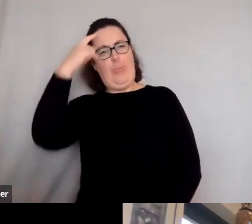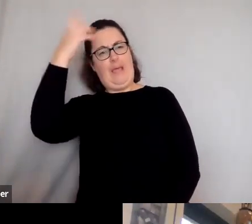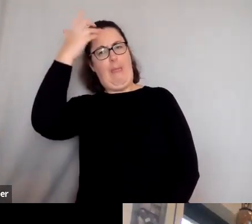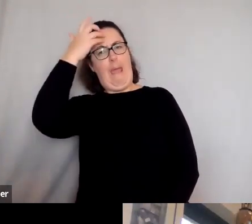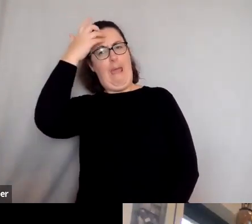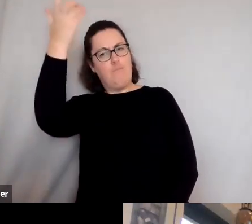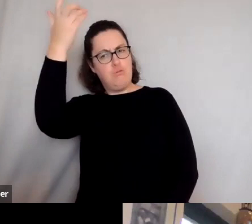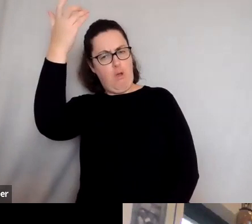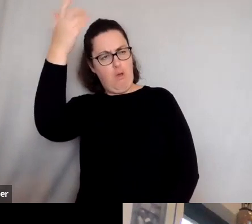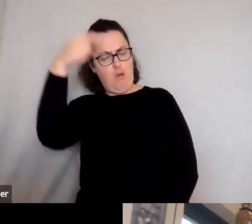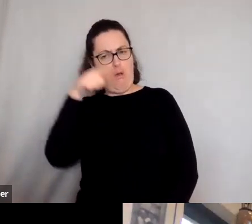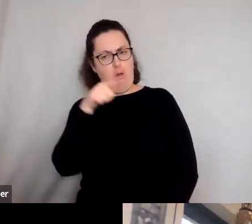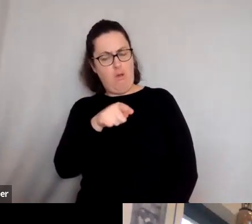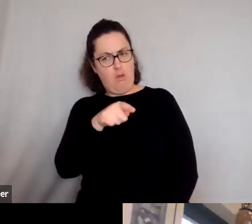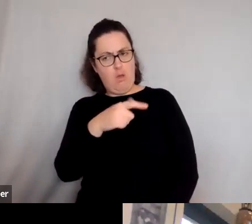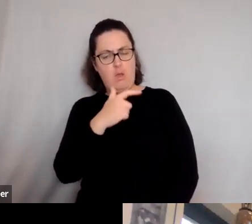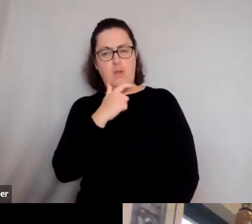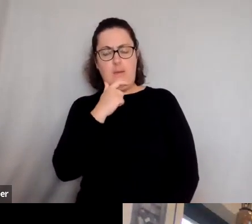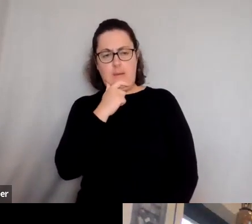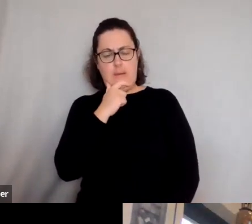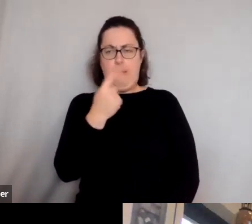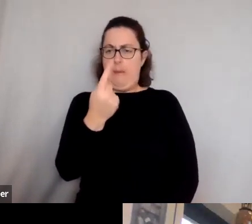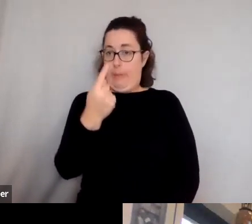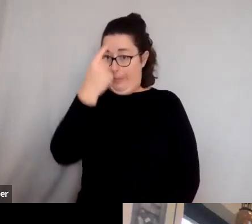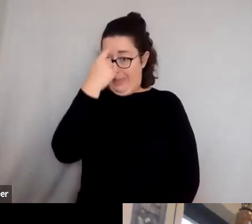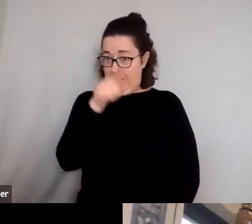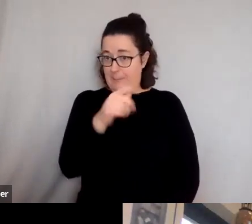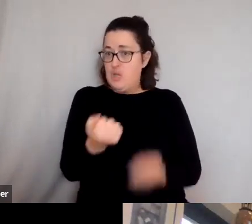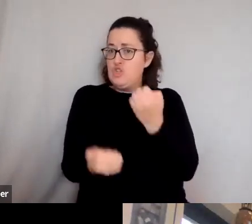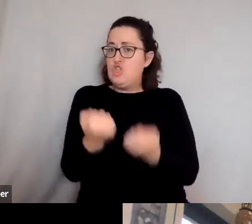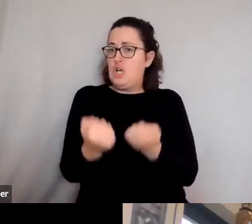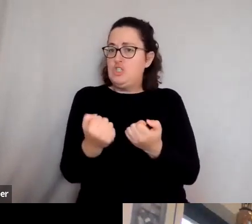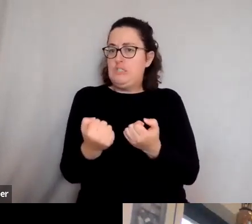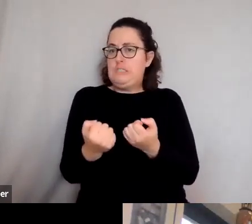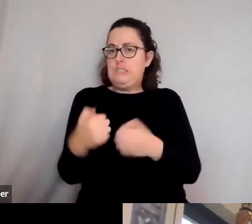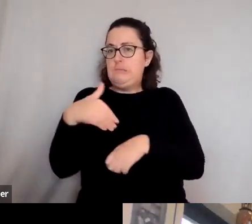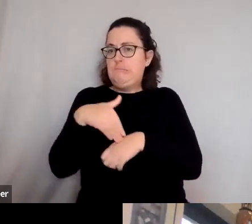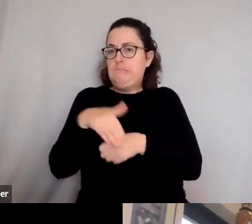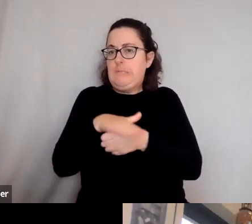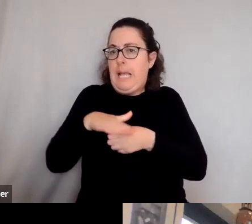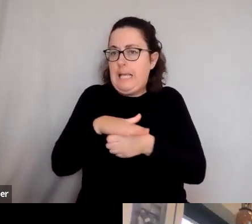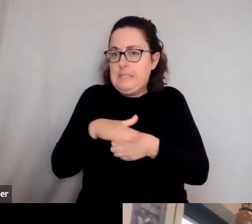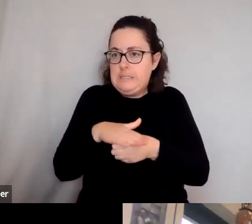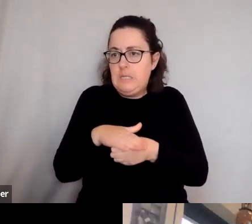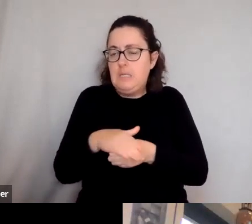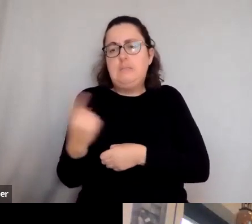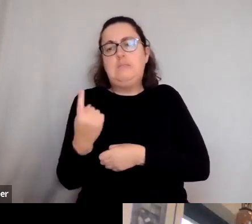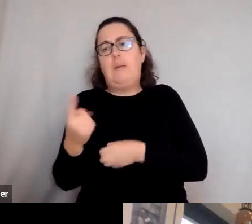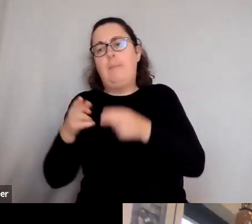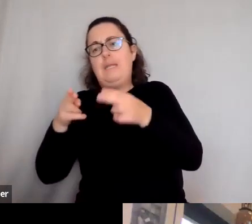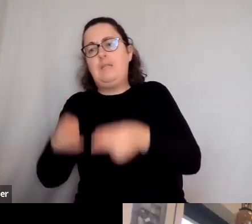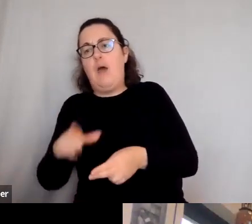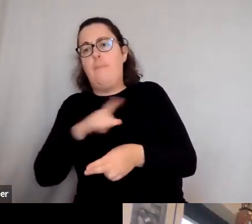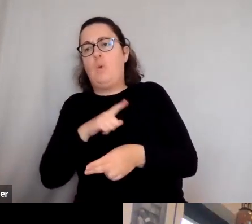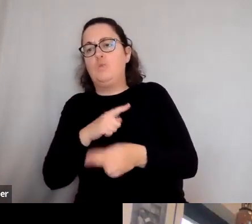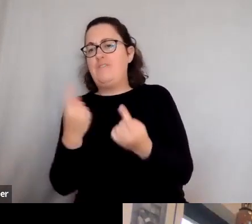don't think of him spending his time judging cases about people who sadly died because of a